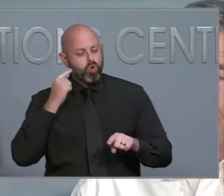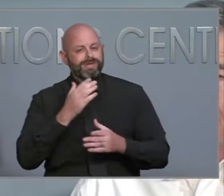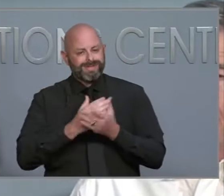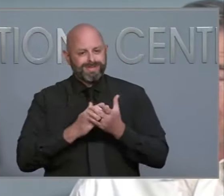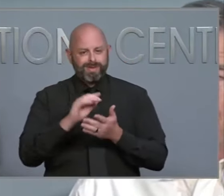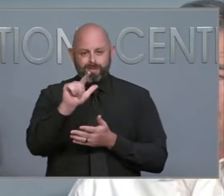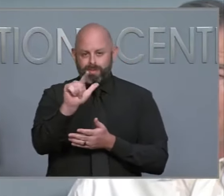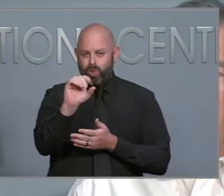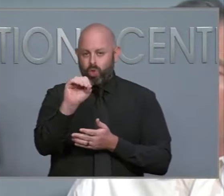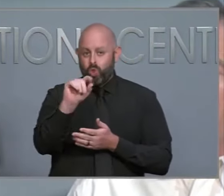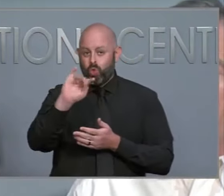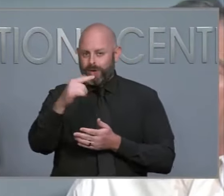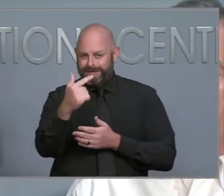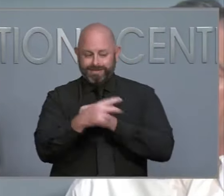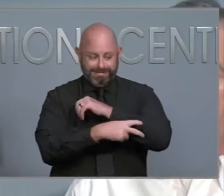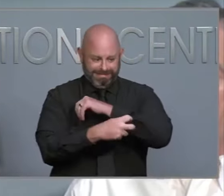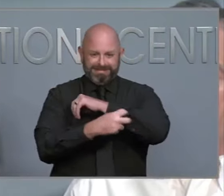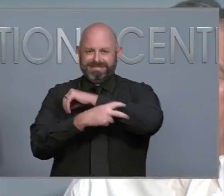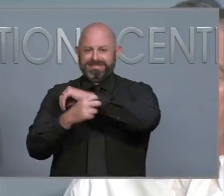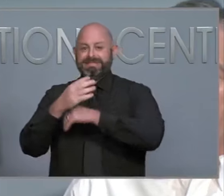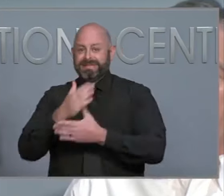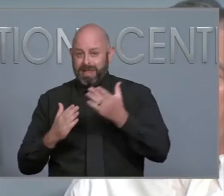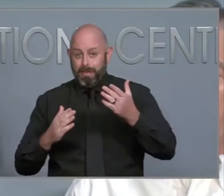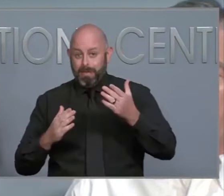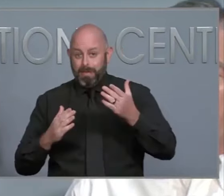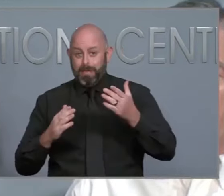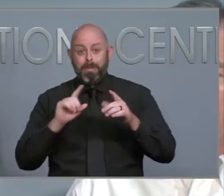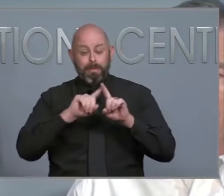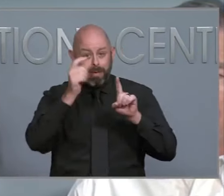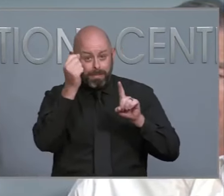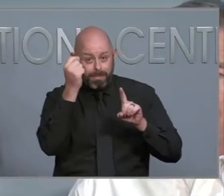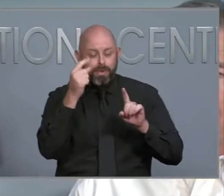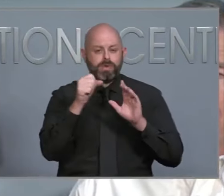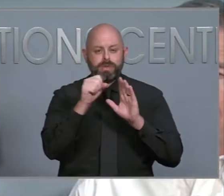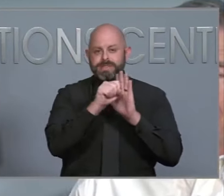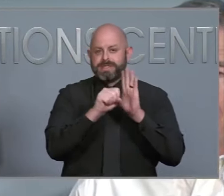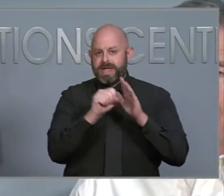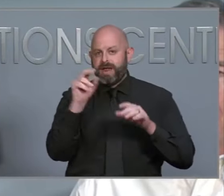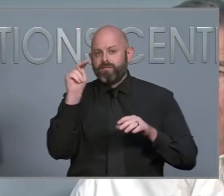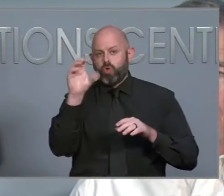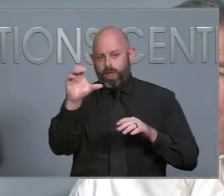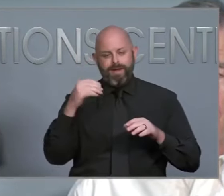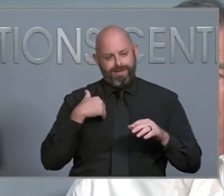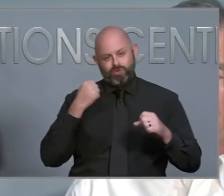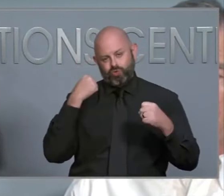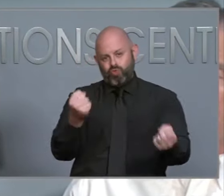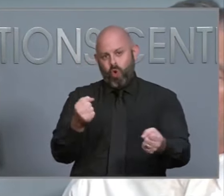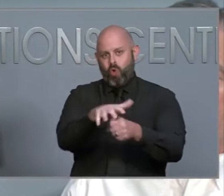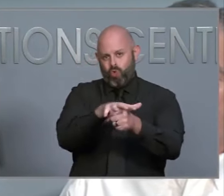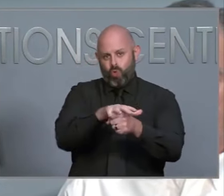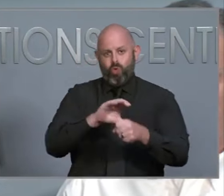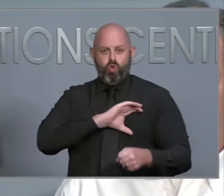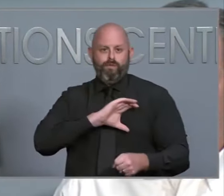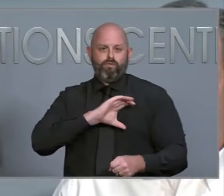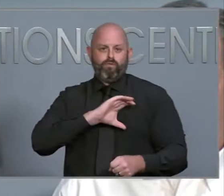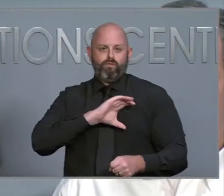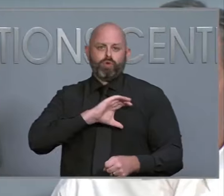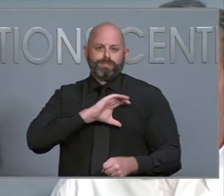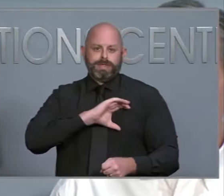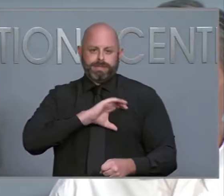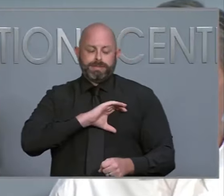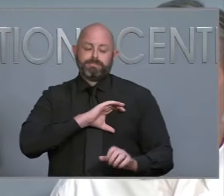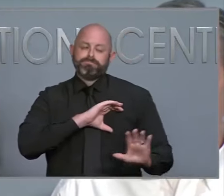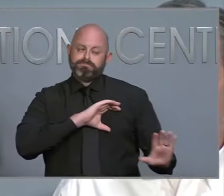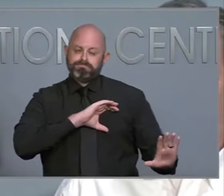Carolina, the state of North Carolina has a robust capability in law enforcement. So, you know, they will probably respond before the National